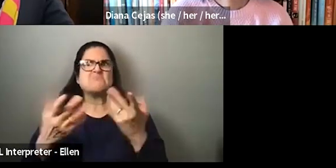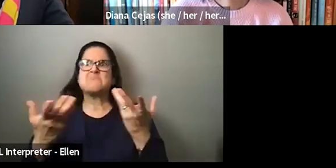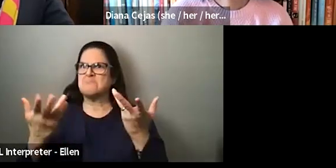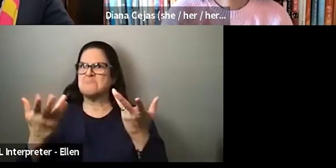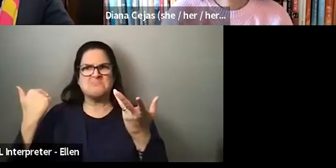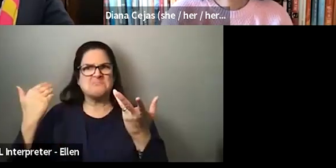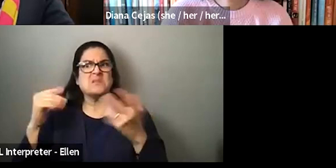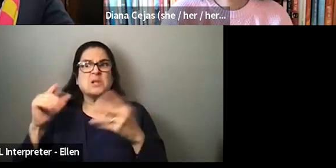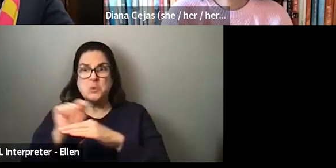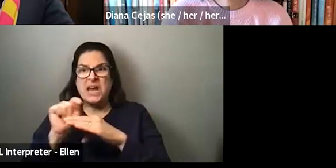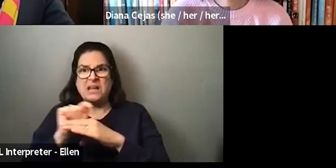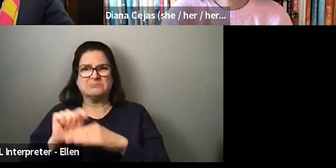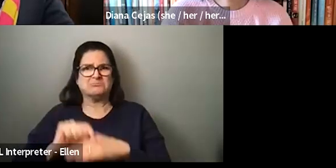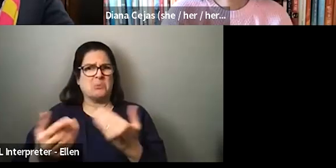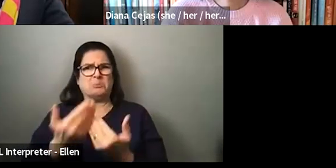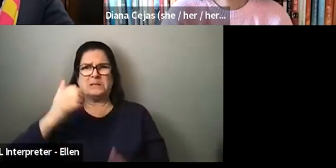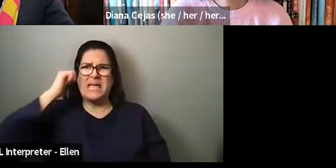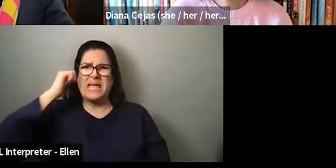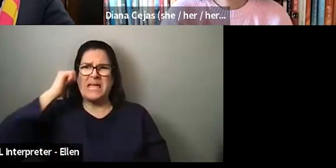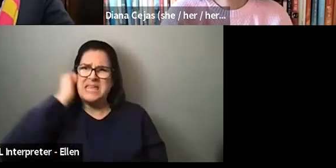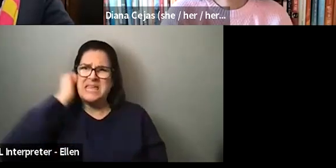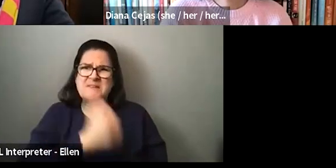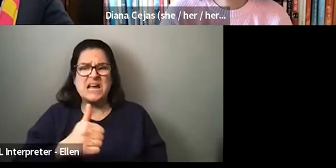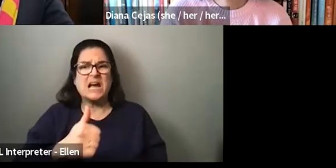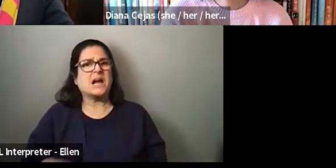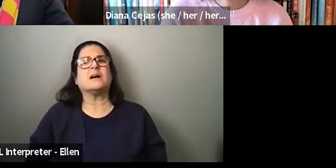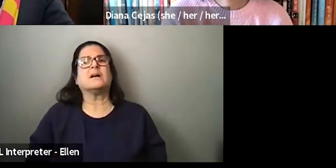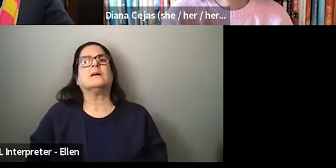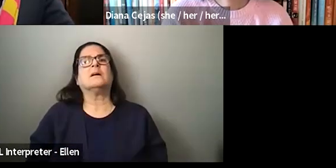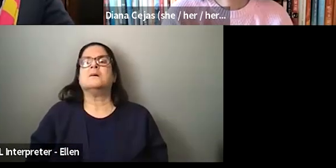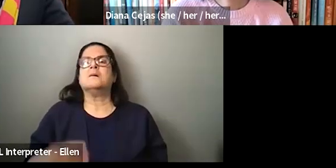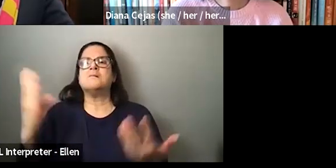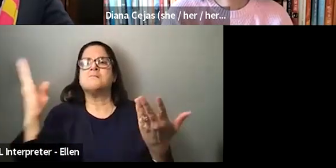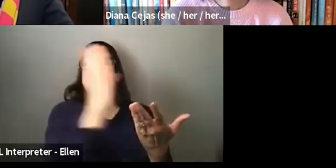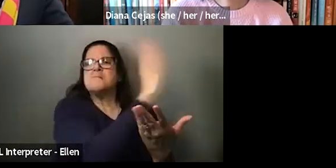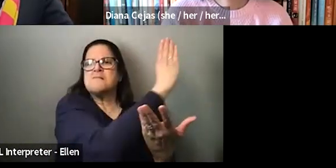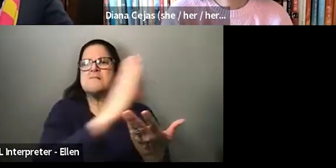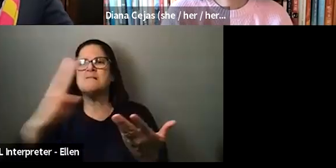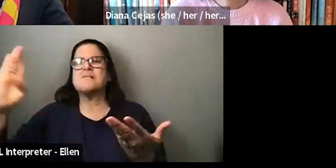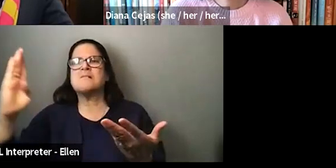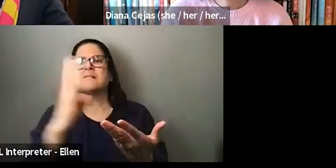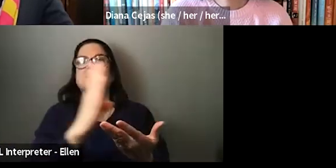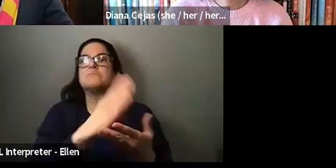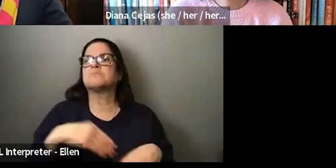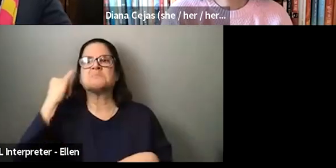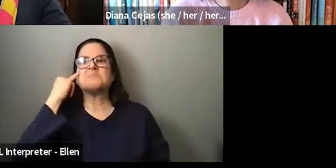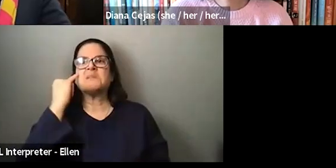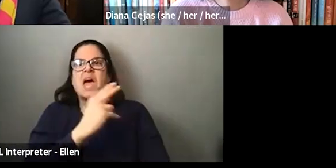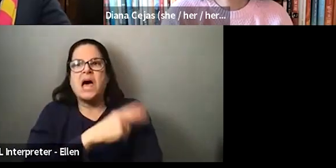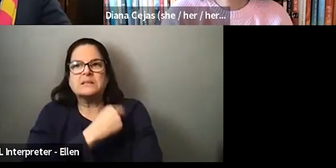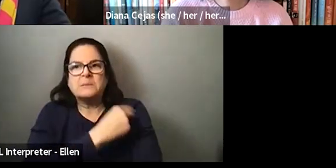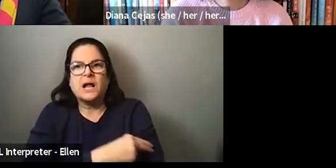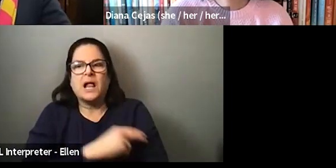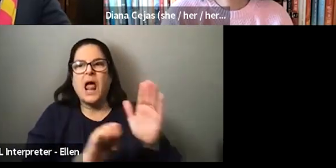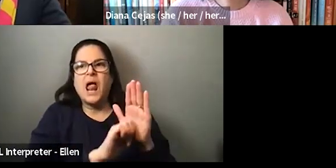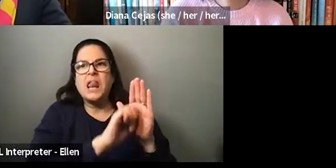training. Um, these spans everywhere from the hospital elevator where I had a, um, a surgery attending